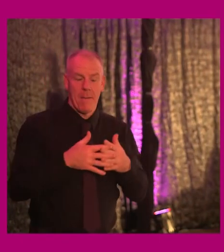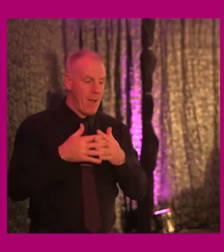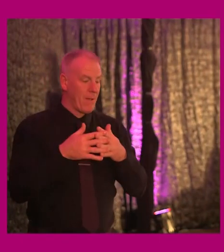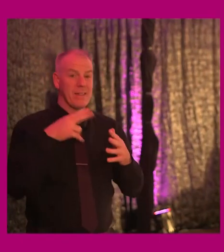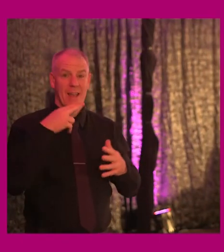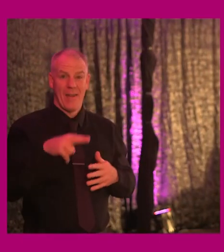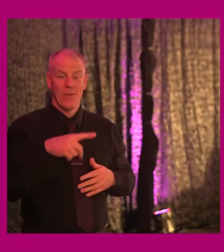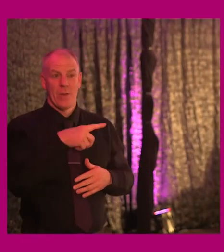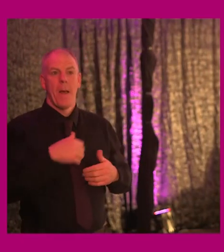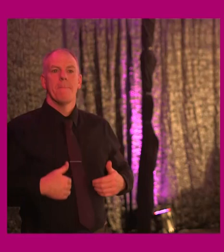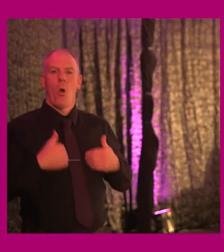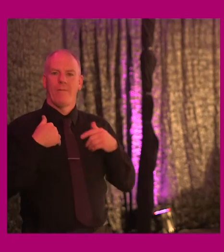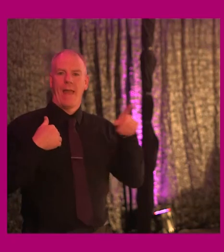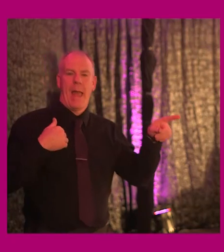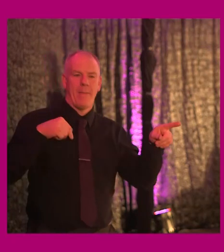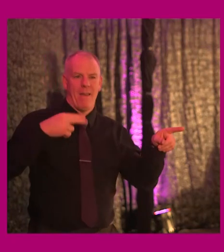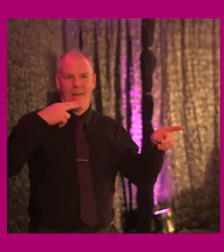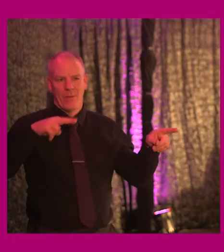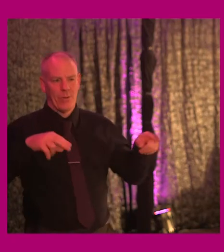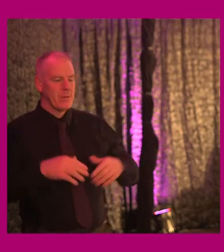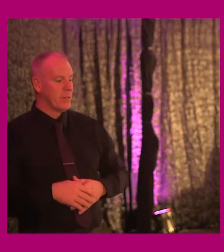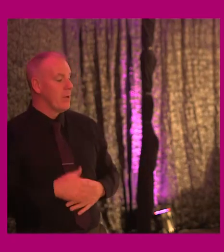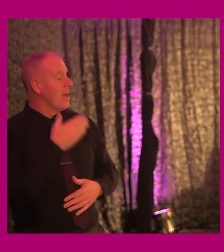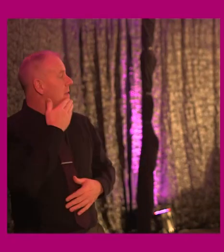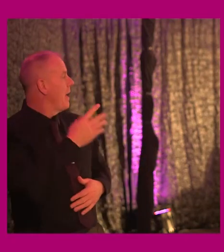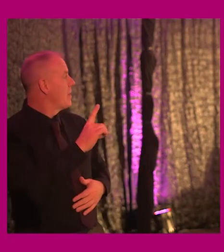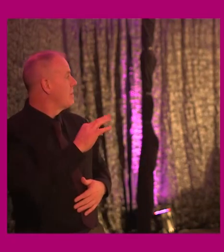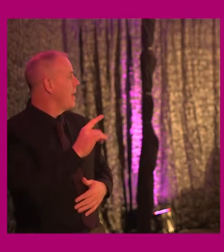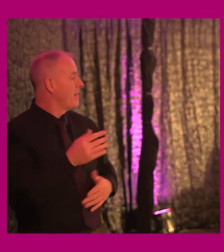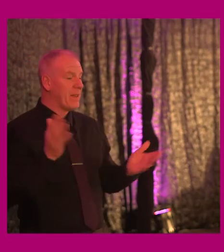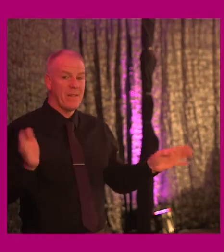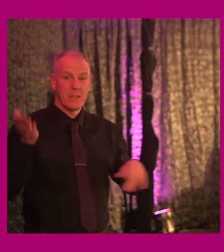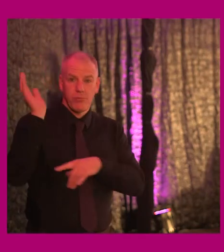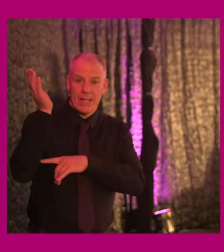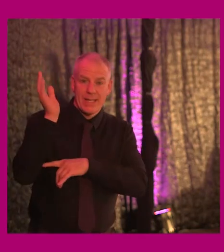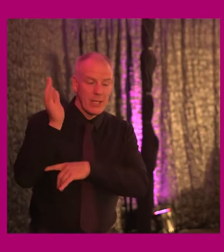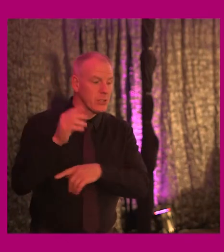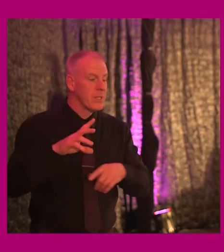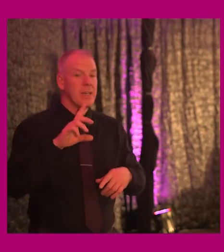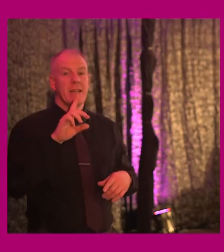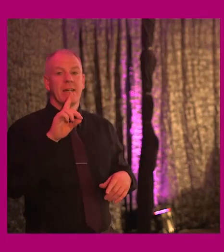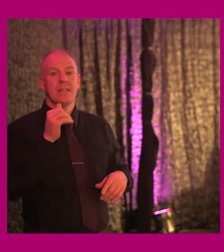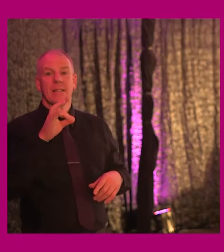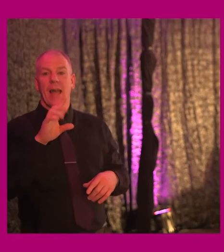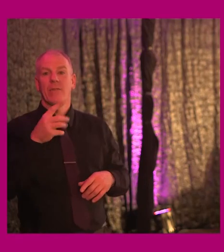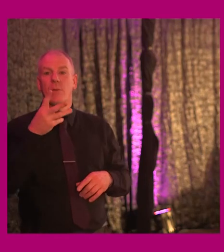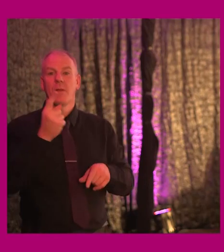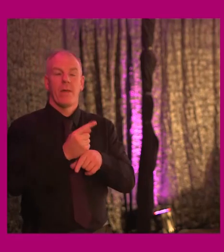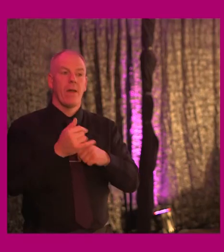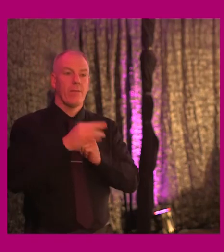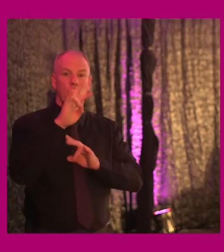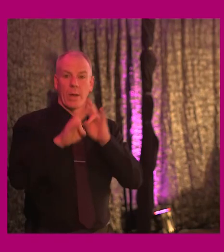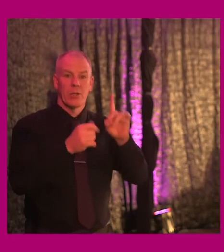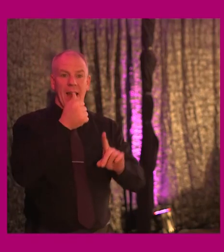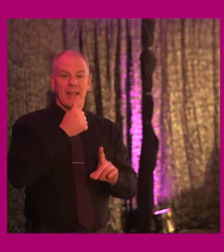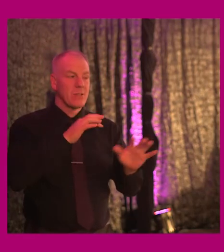this afternoon for us this morning for David. So, thank you very much, David. We've just had your presentation. David is going to join us for the Q&A at the end